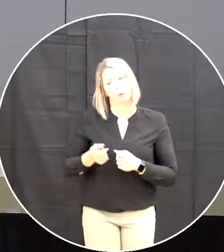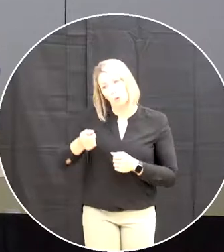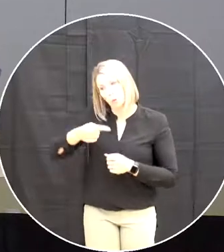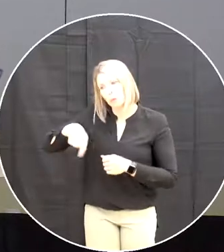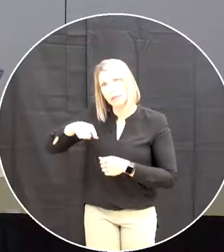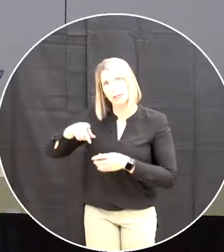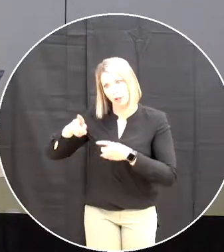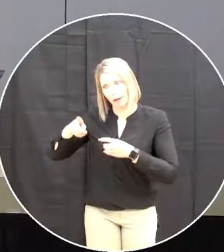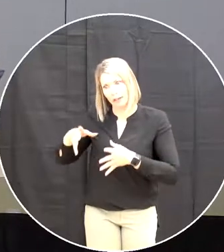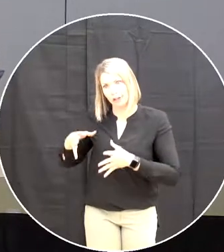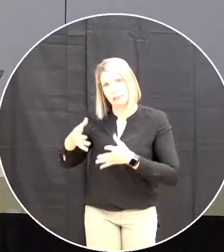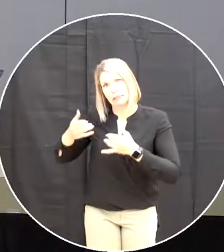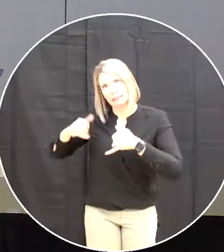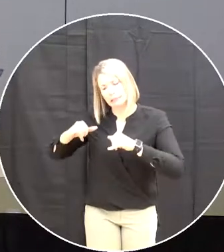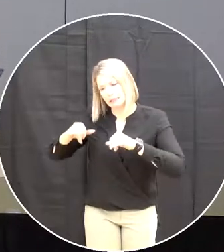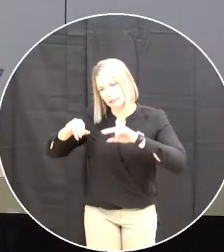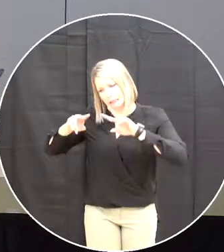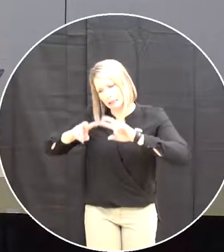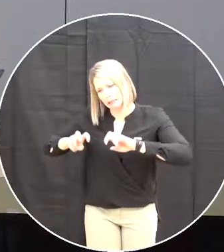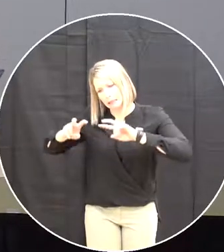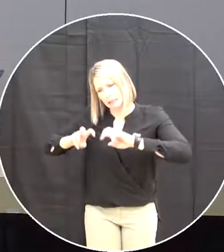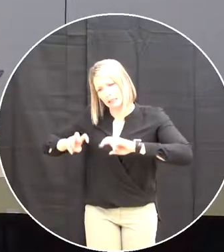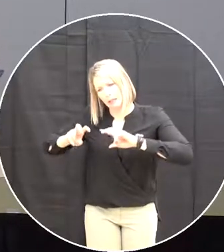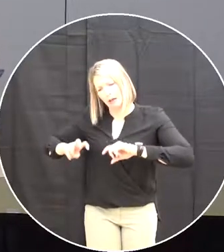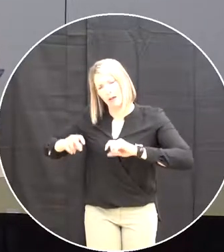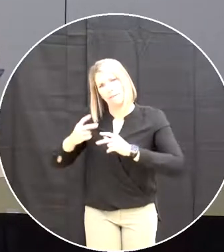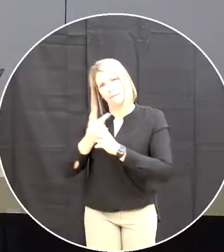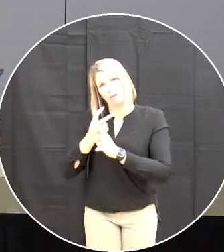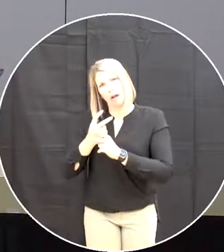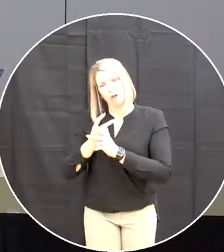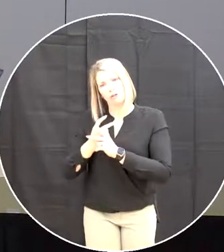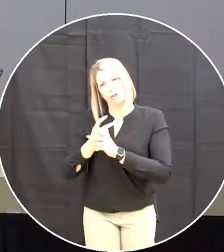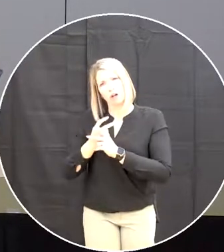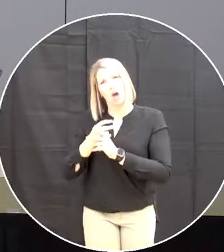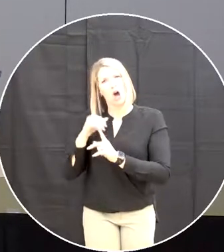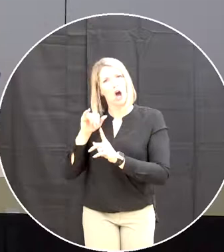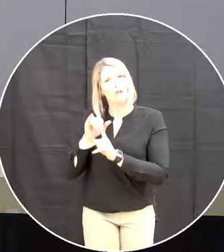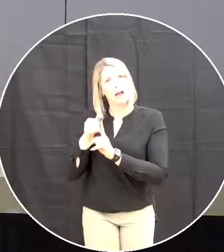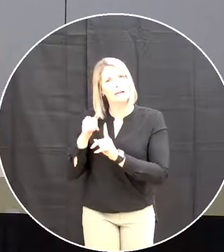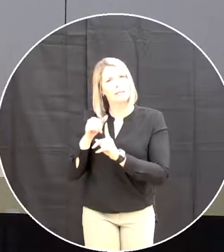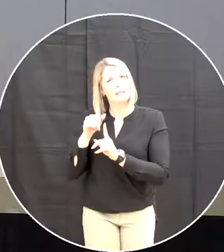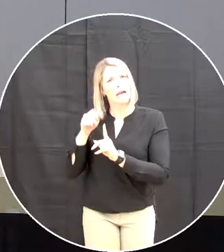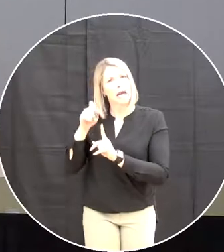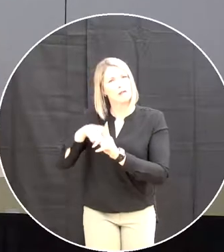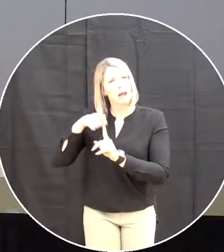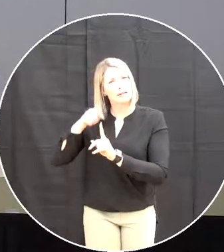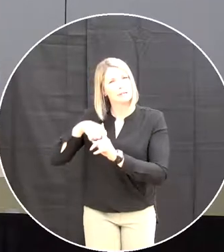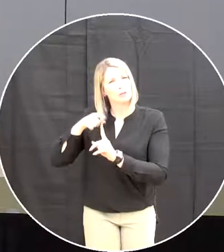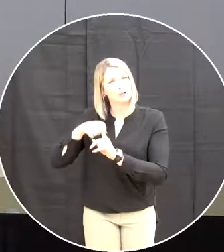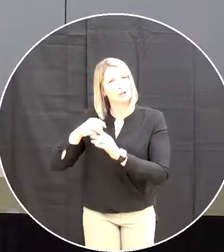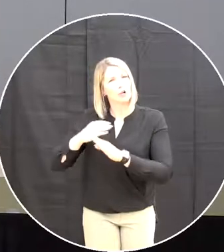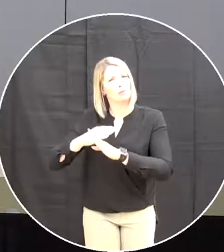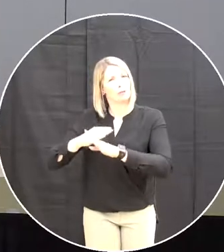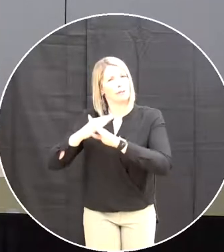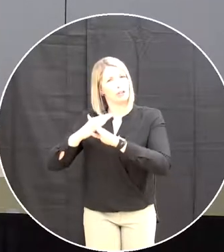a harassment prevention plan uh we have that and we are going through